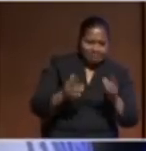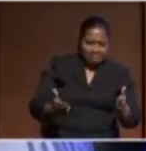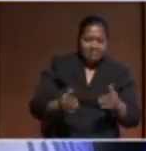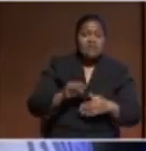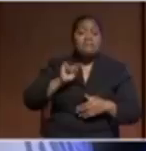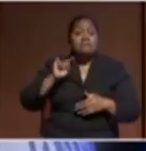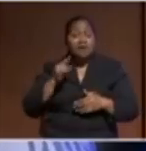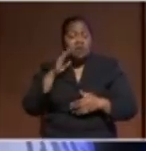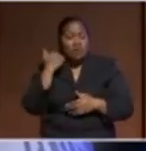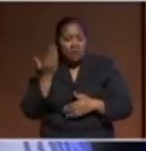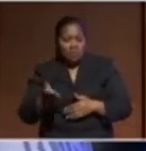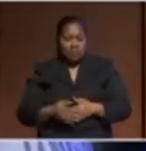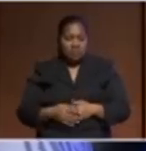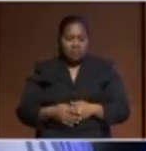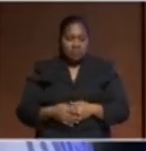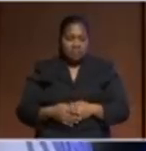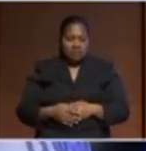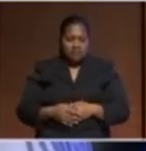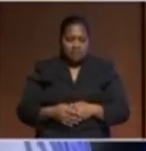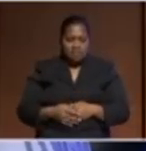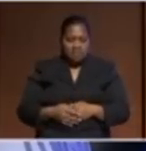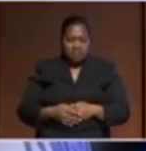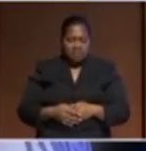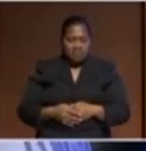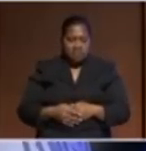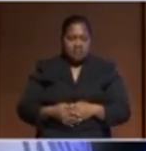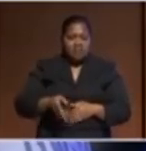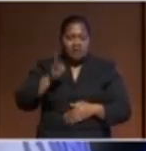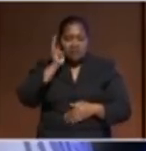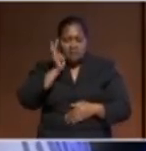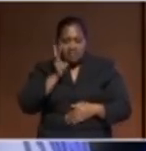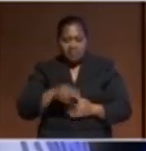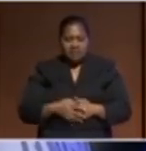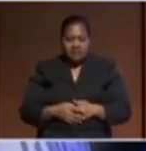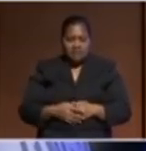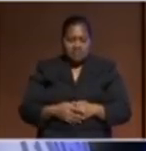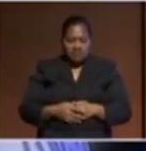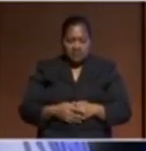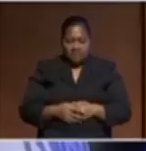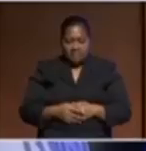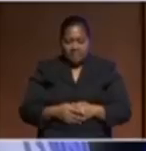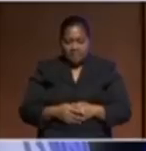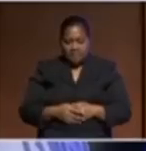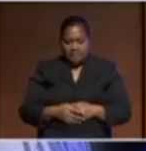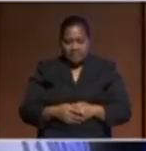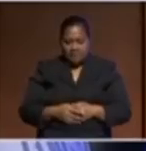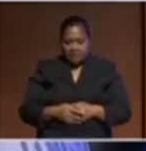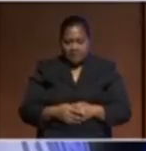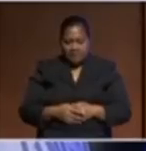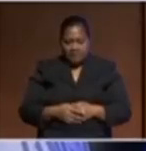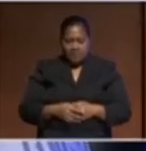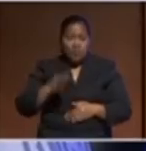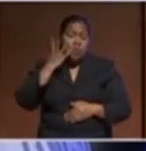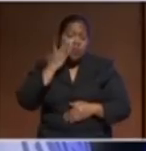always felt and this was premised you know once again on the social construct that when you're family